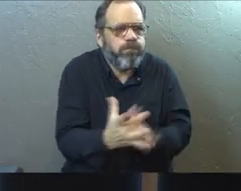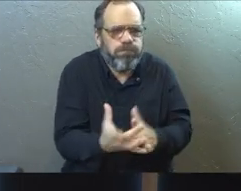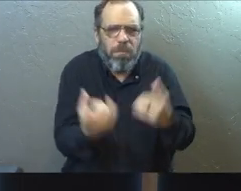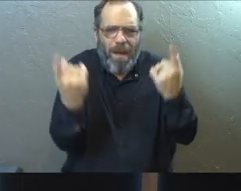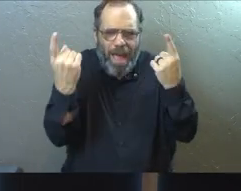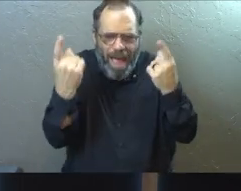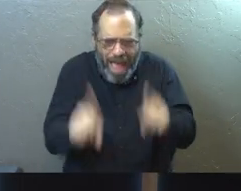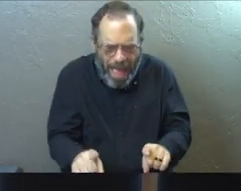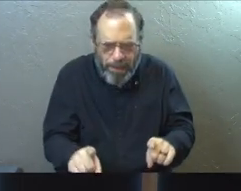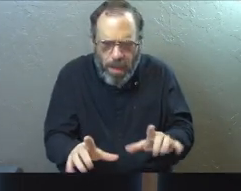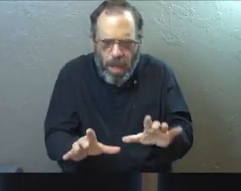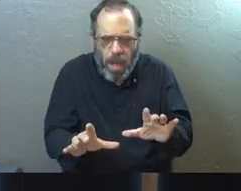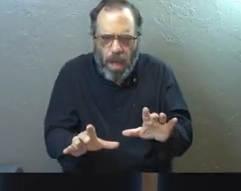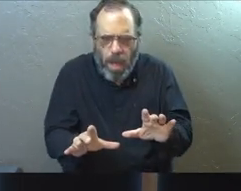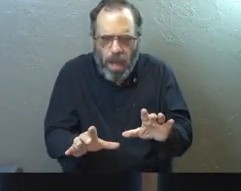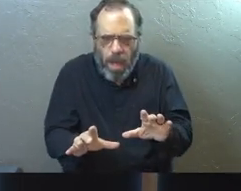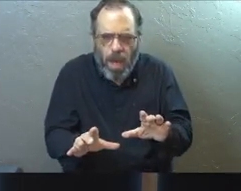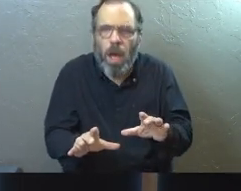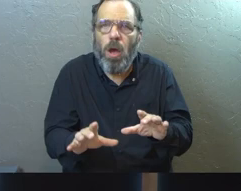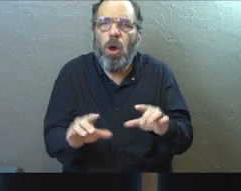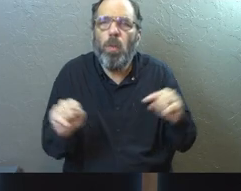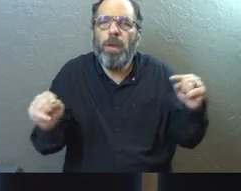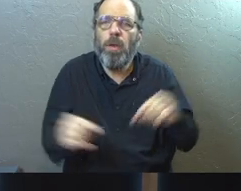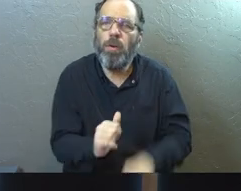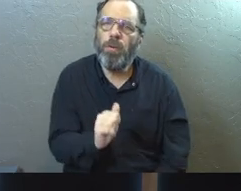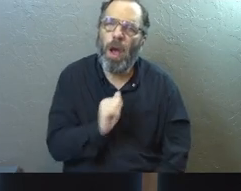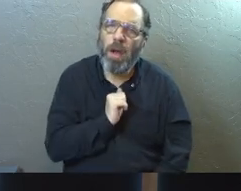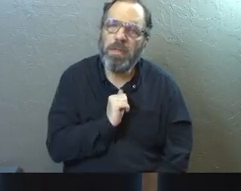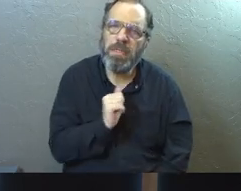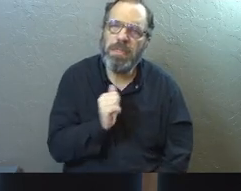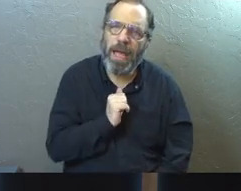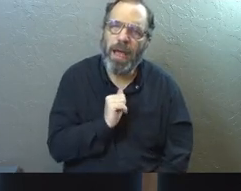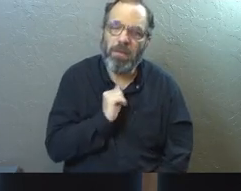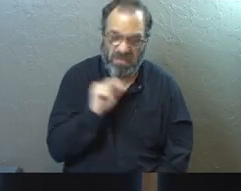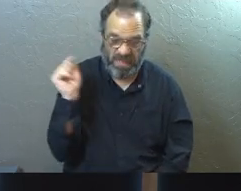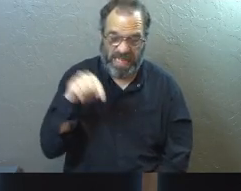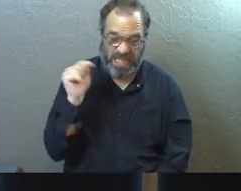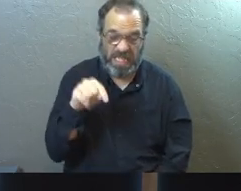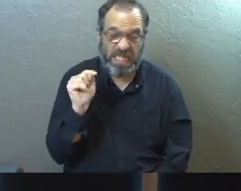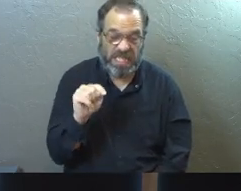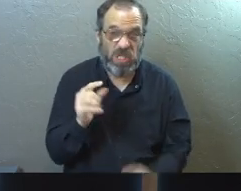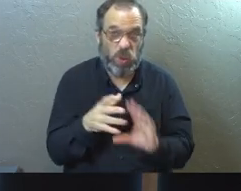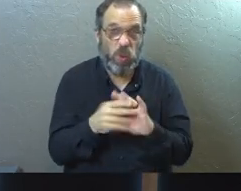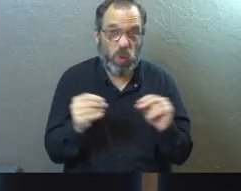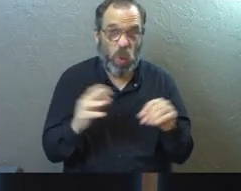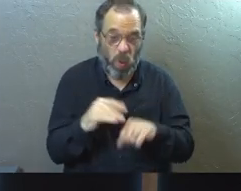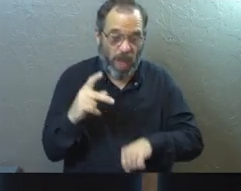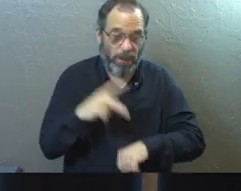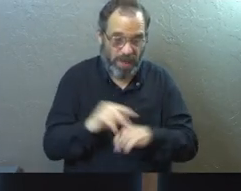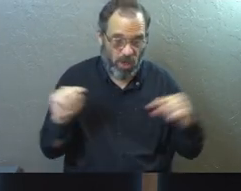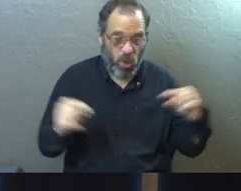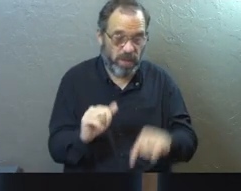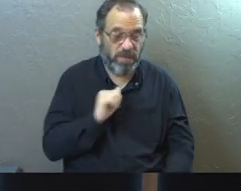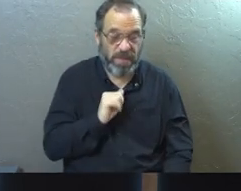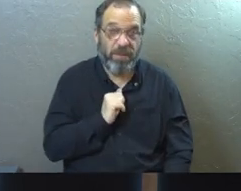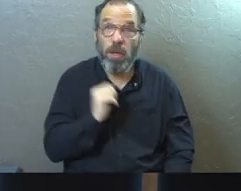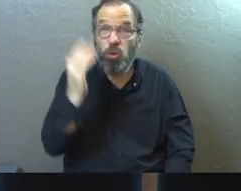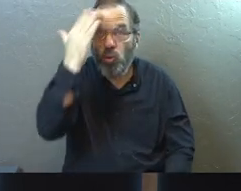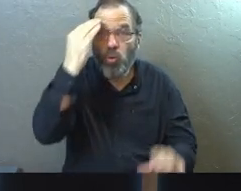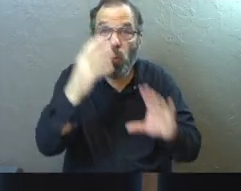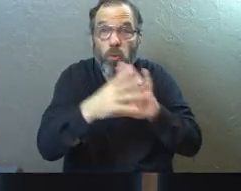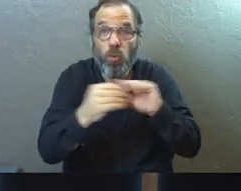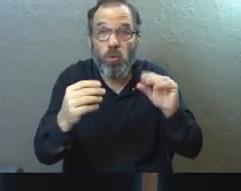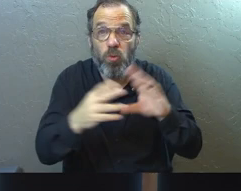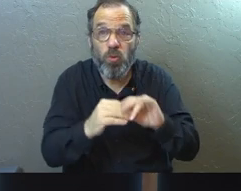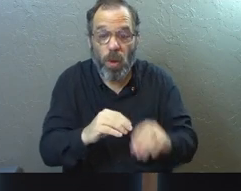moment happens. And oftentimes, we hurt ourselves, which is what happens in this situation, that Peter hurts himself. And if you know the story,